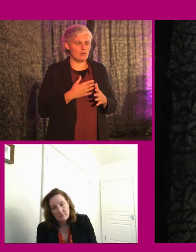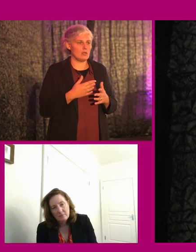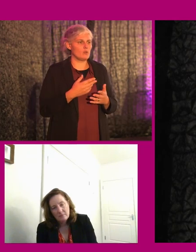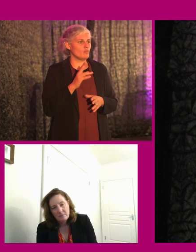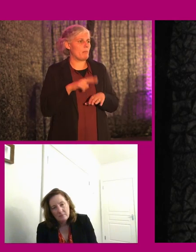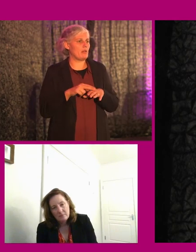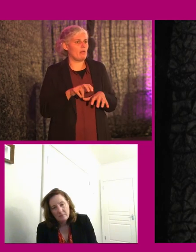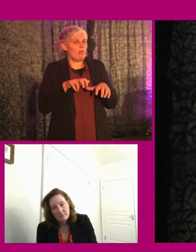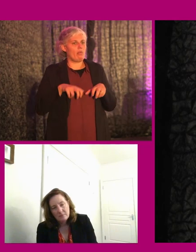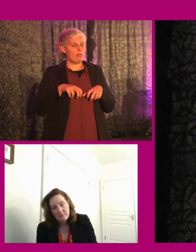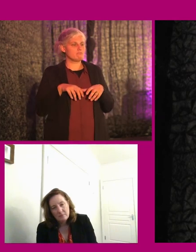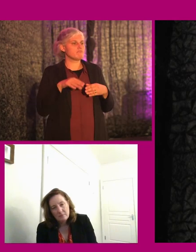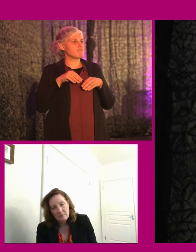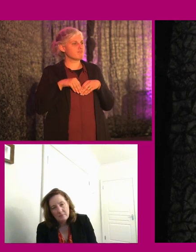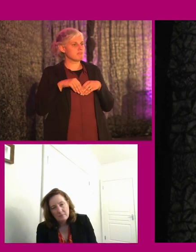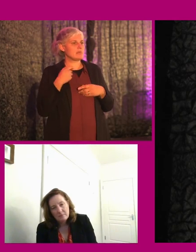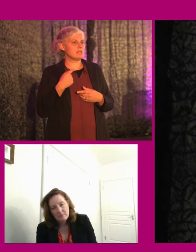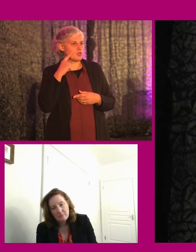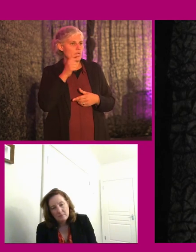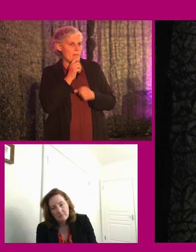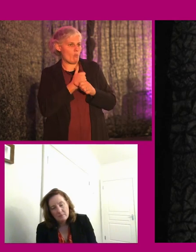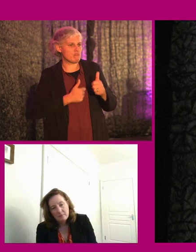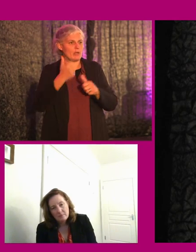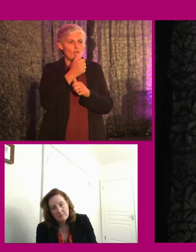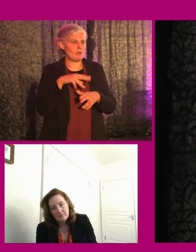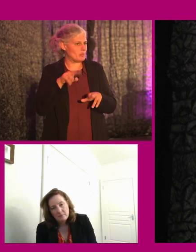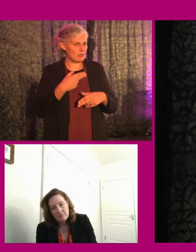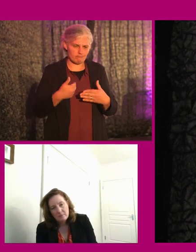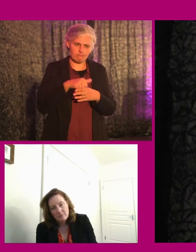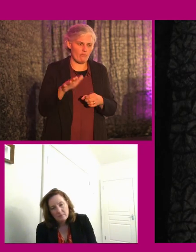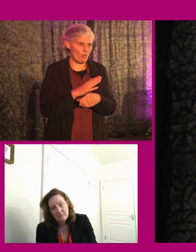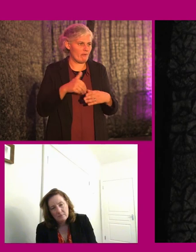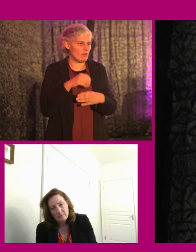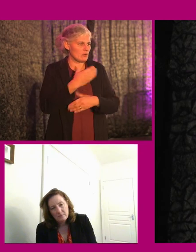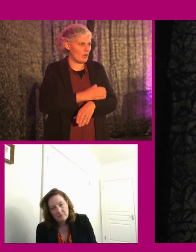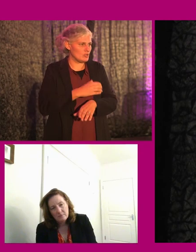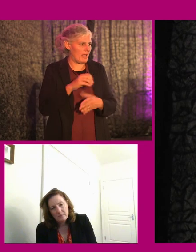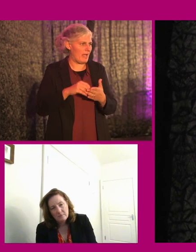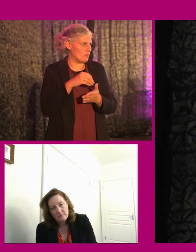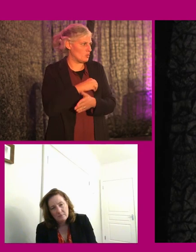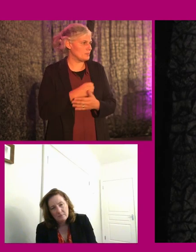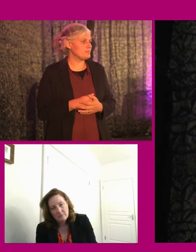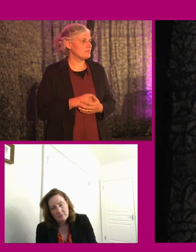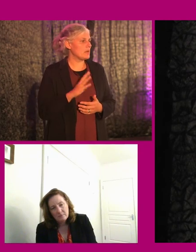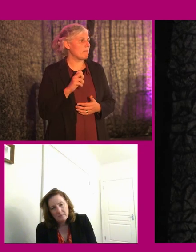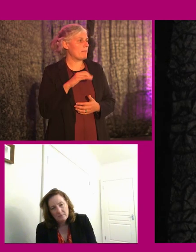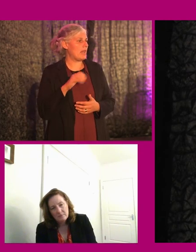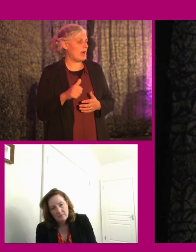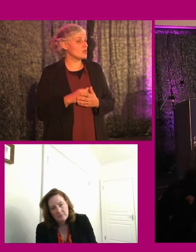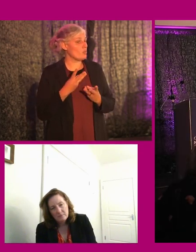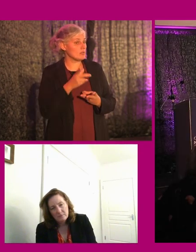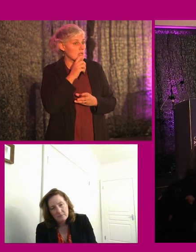people's priorities. Pamela, don't know if you want to talk about ED&I from the Department of Justice perspective.